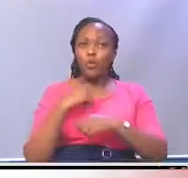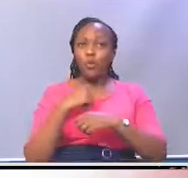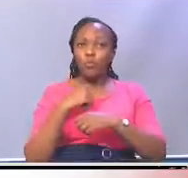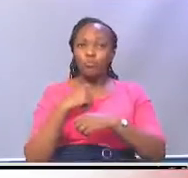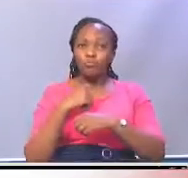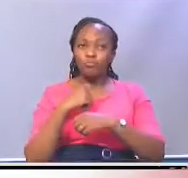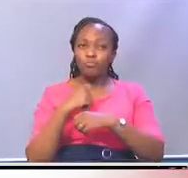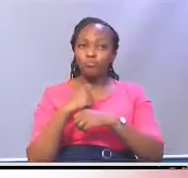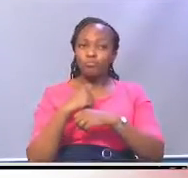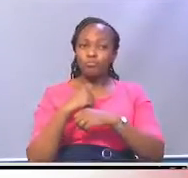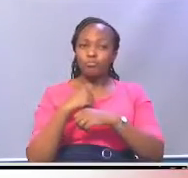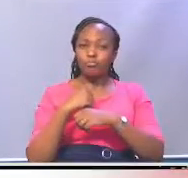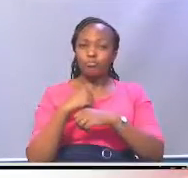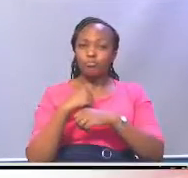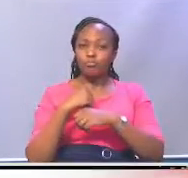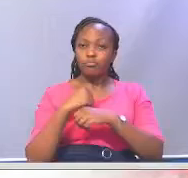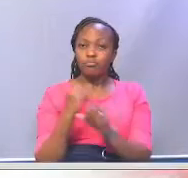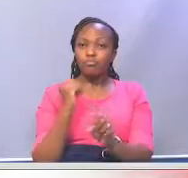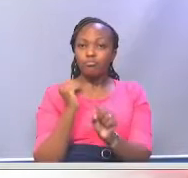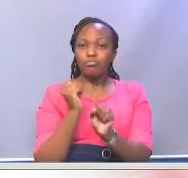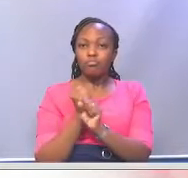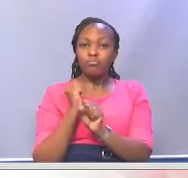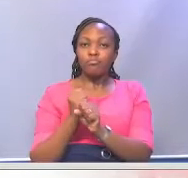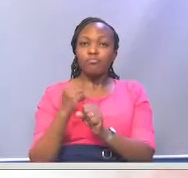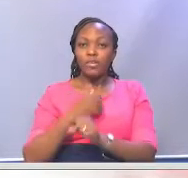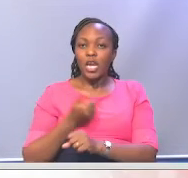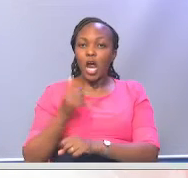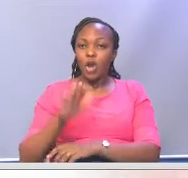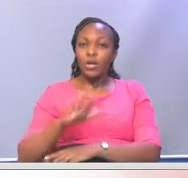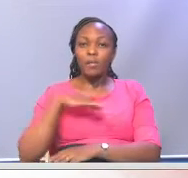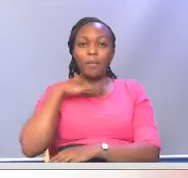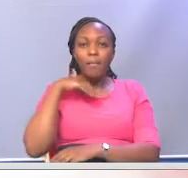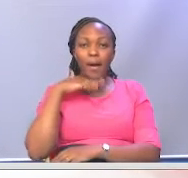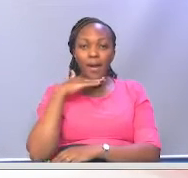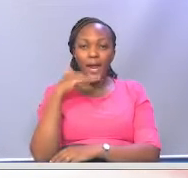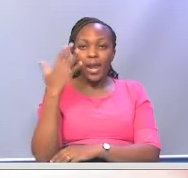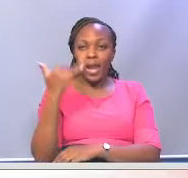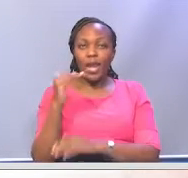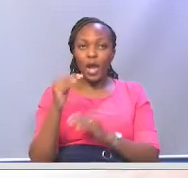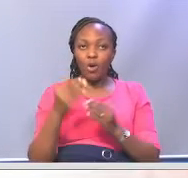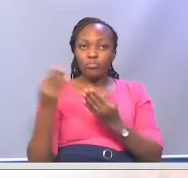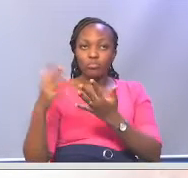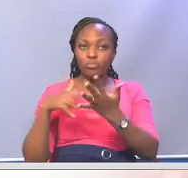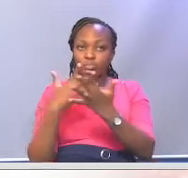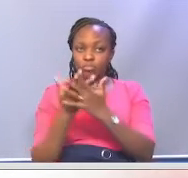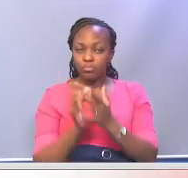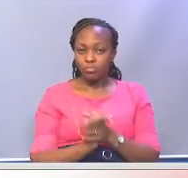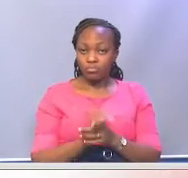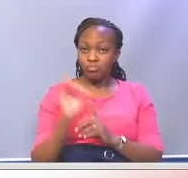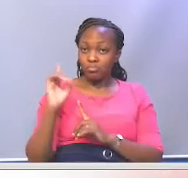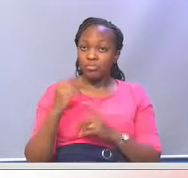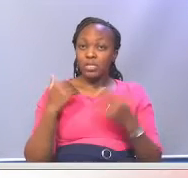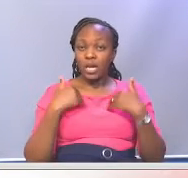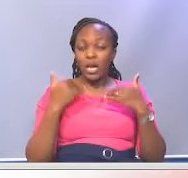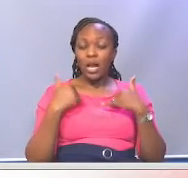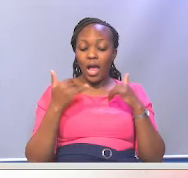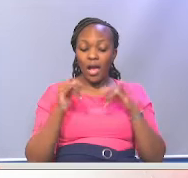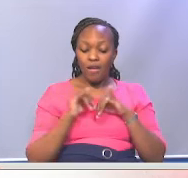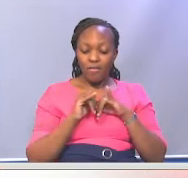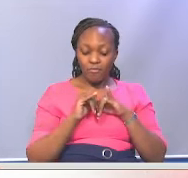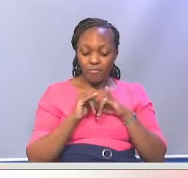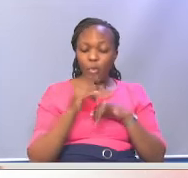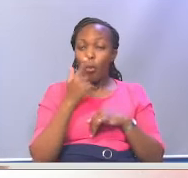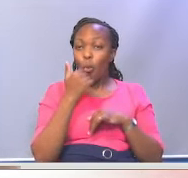Mudoni Maina has the details. With a white mask on, perhaps to certify his